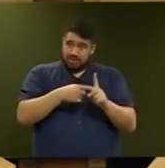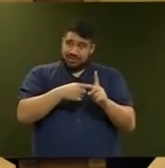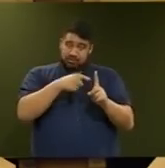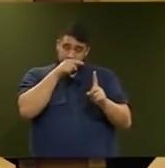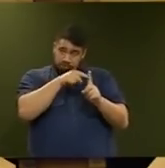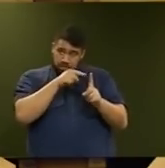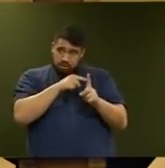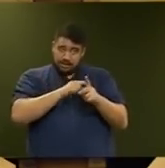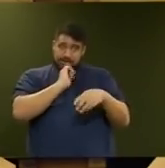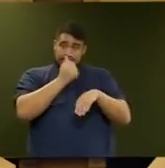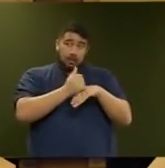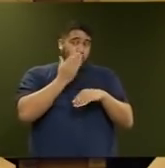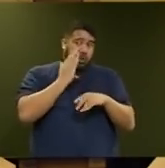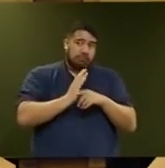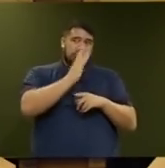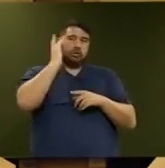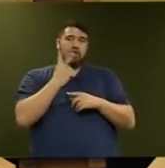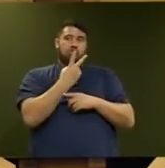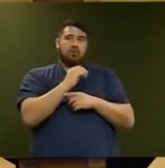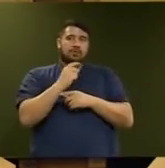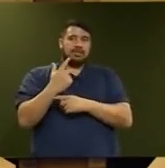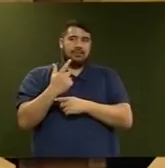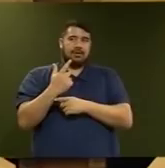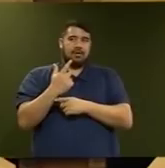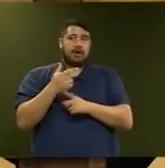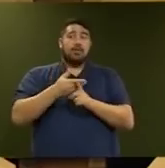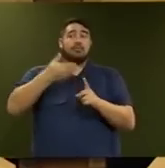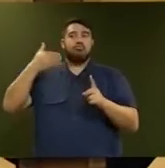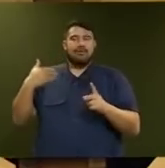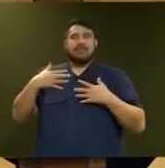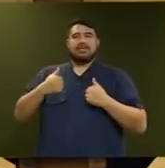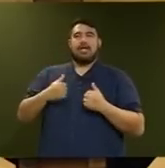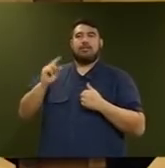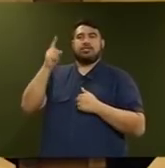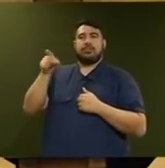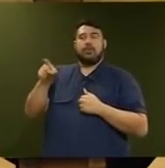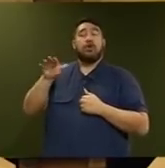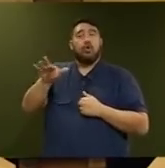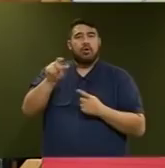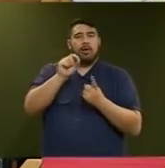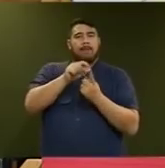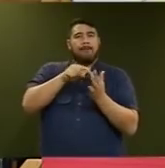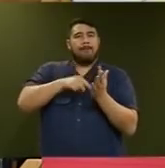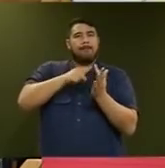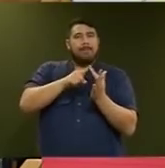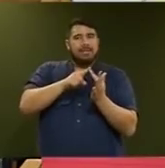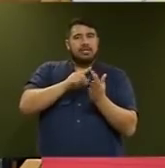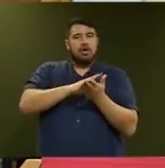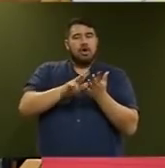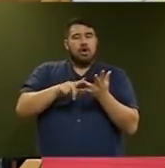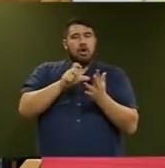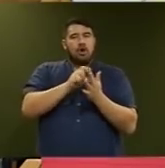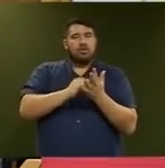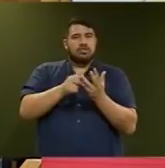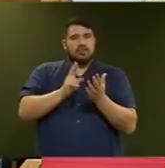targets were introduced in 2007 by the former Health Minister, Honourable Pete Hodgson? That's right. Mr Speaker, this Government